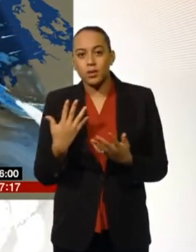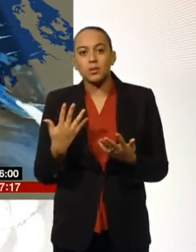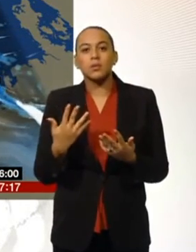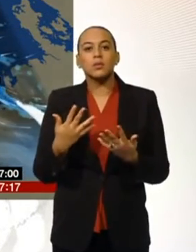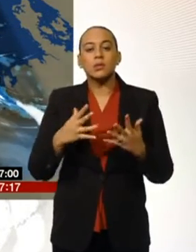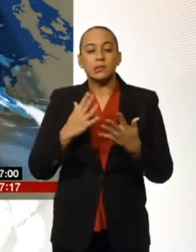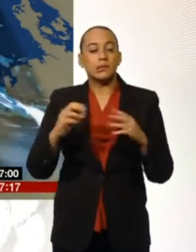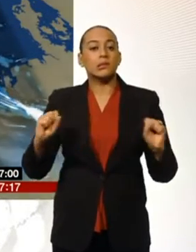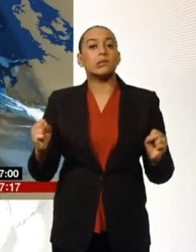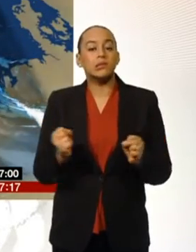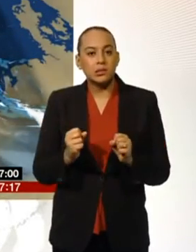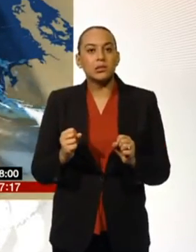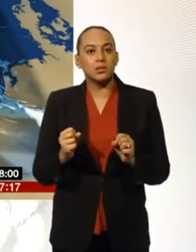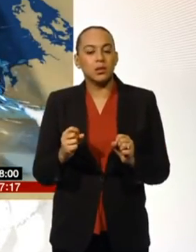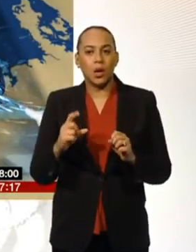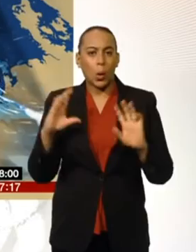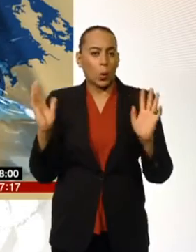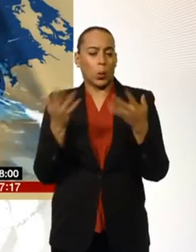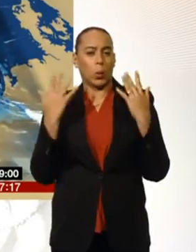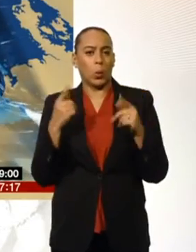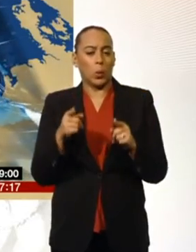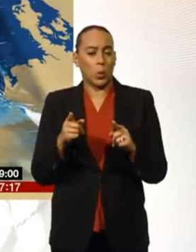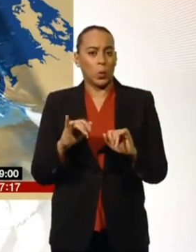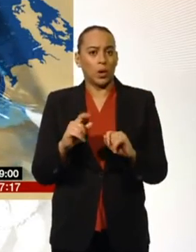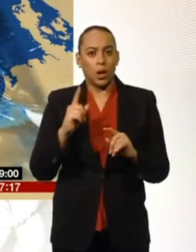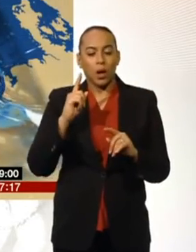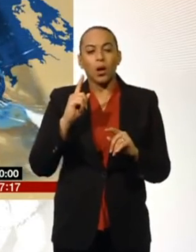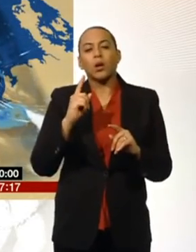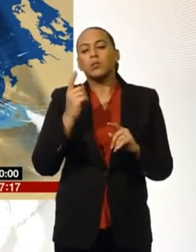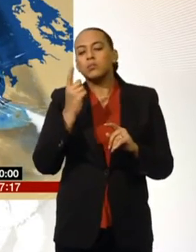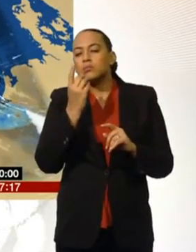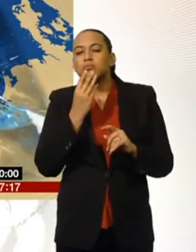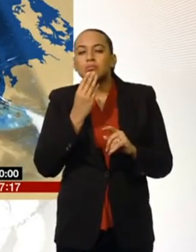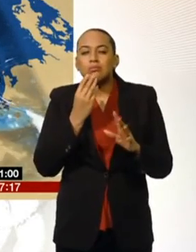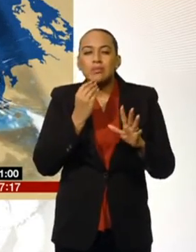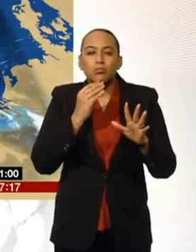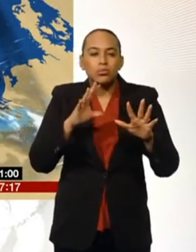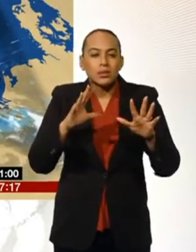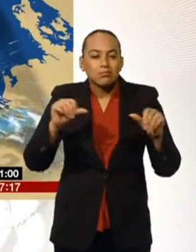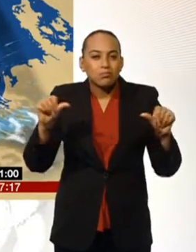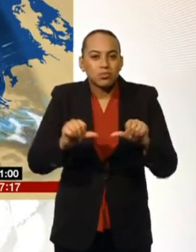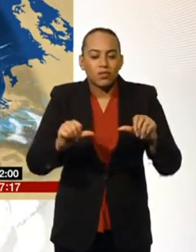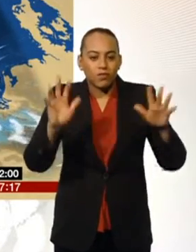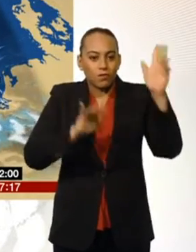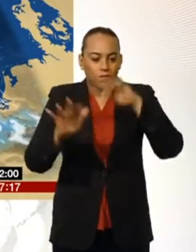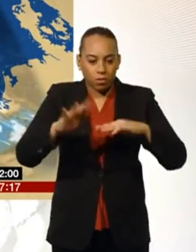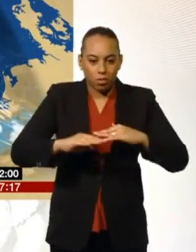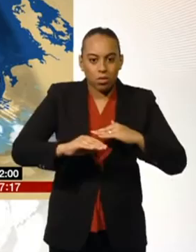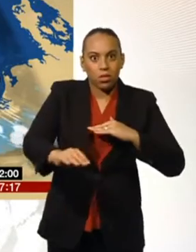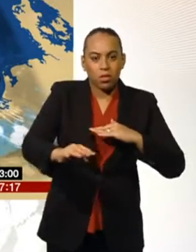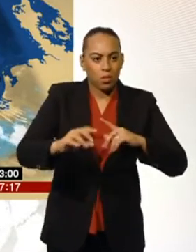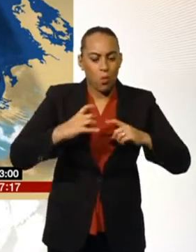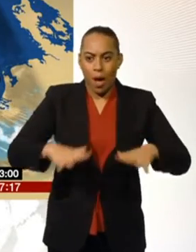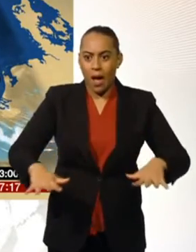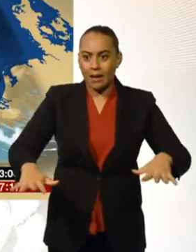cold start, still enough of a bite to that wind to go with it. Could be a temporary covering of snow across some western areas to start with. And a few sleet and snow flurries around